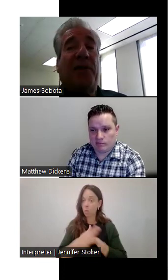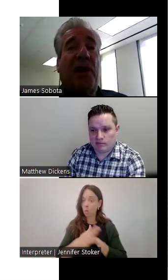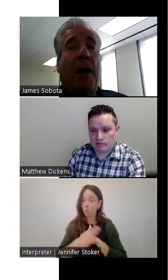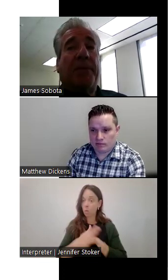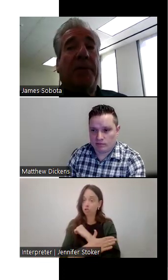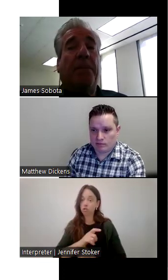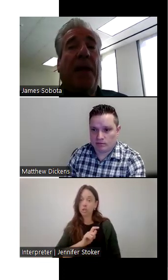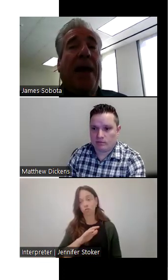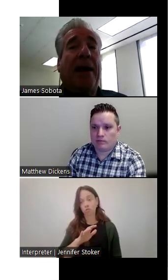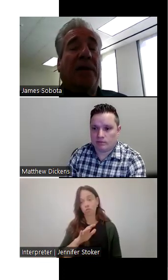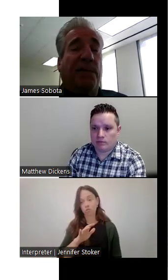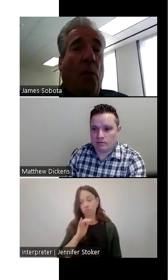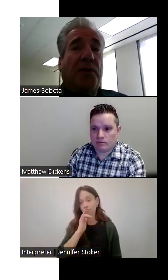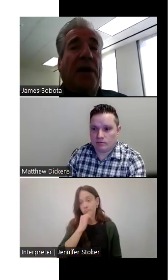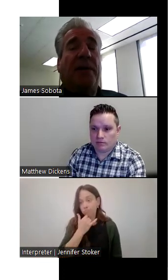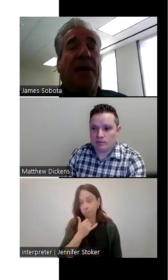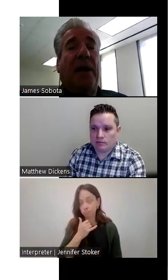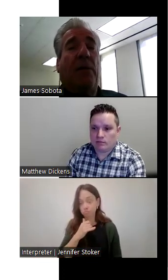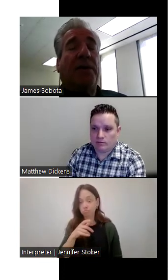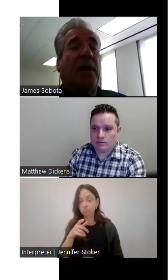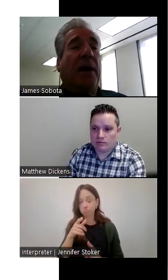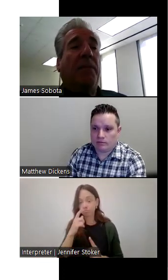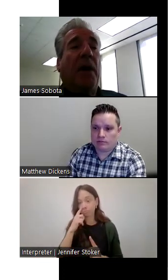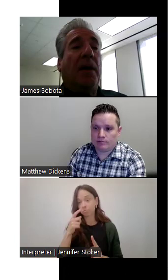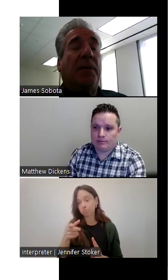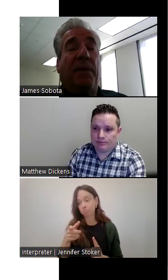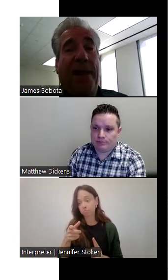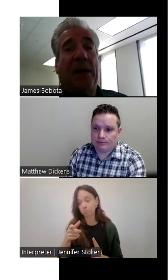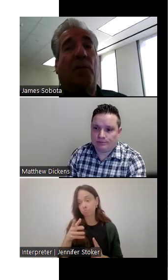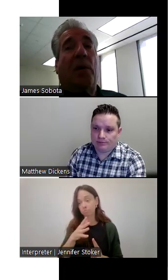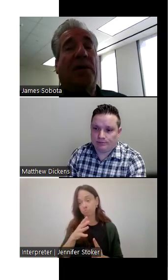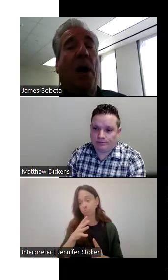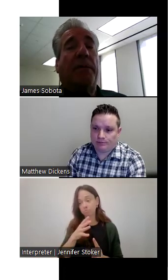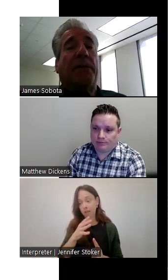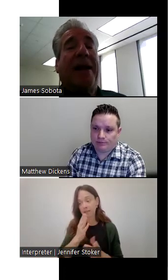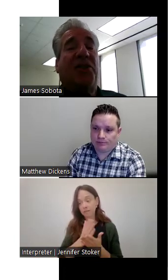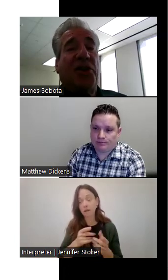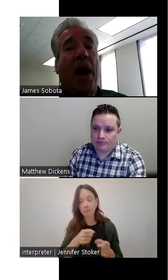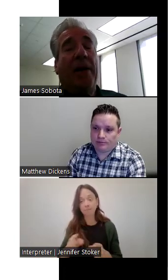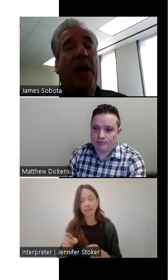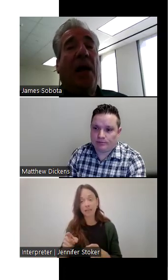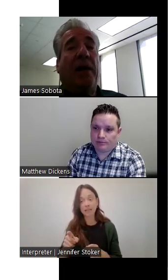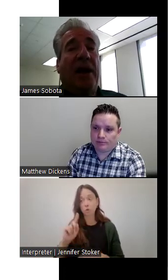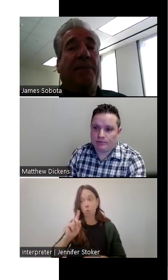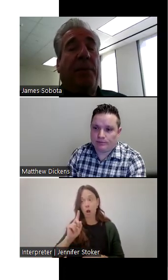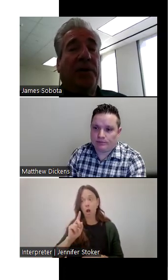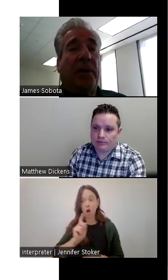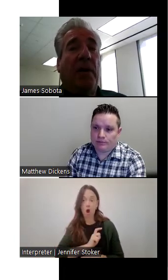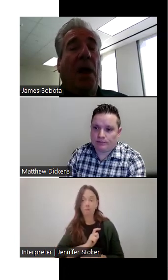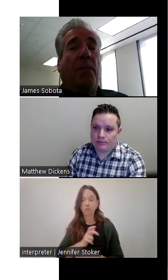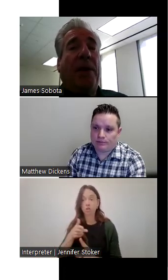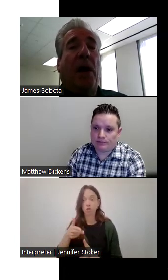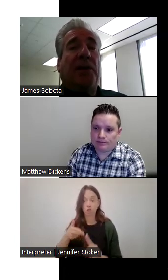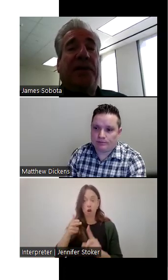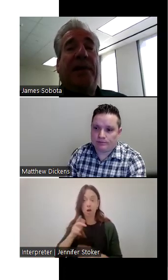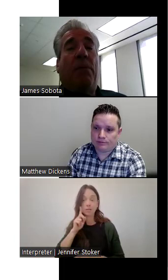traffic stops. And it's unfortunate that there was, uh, some events where some officers had shot a deaf person